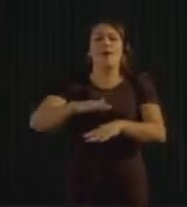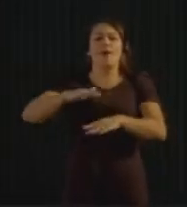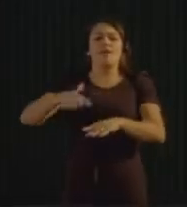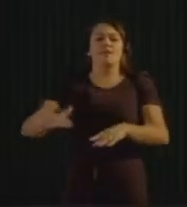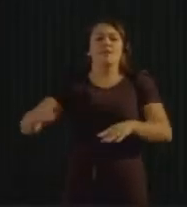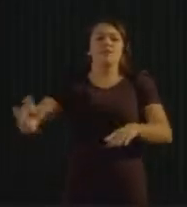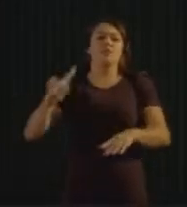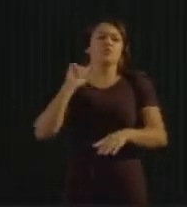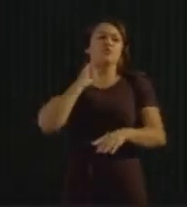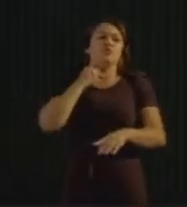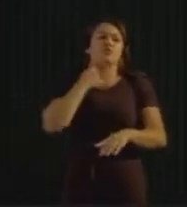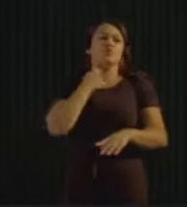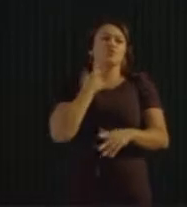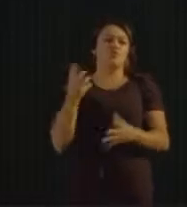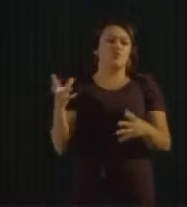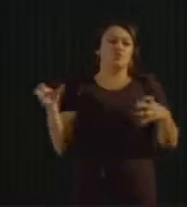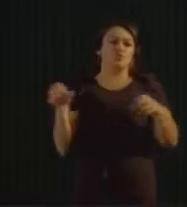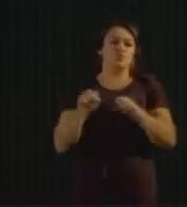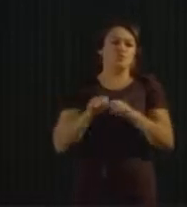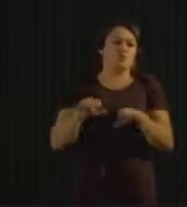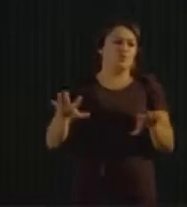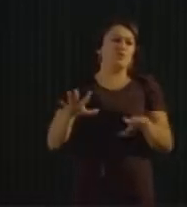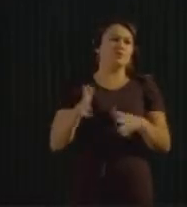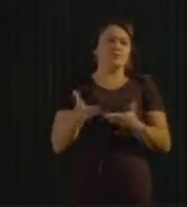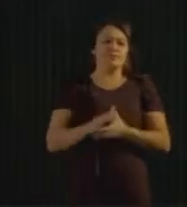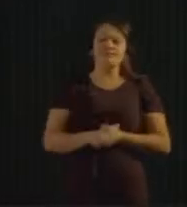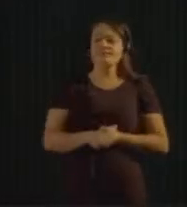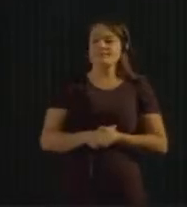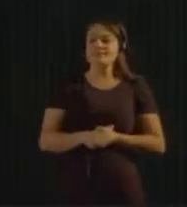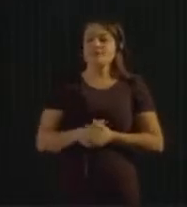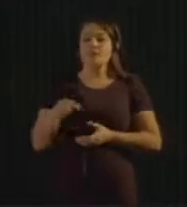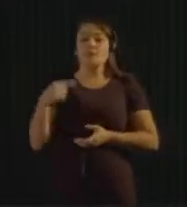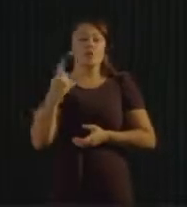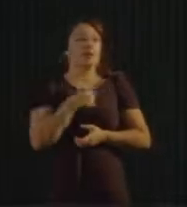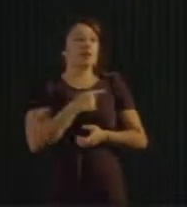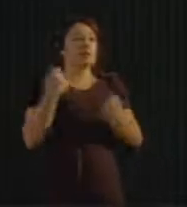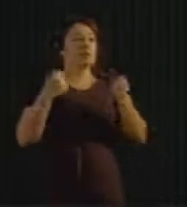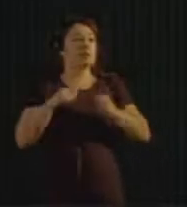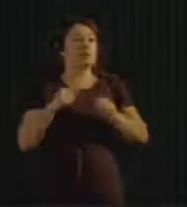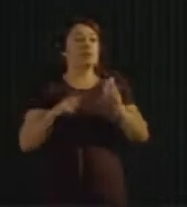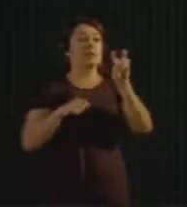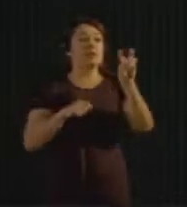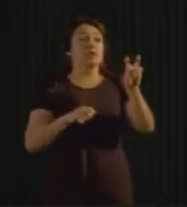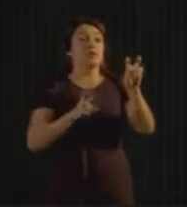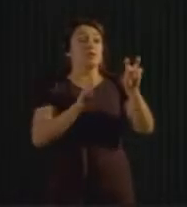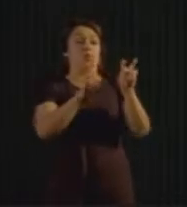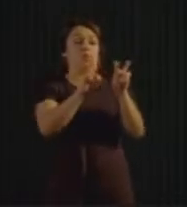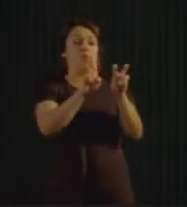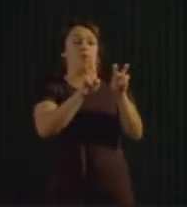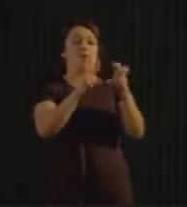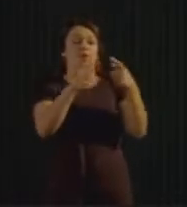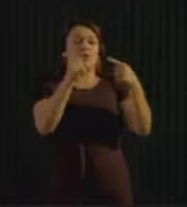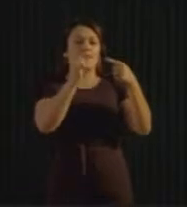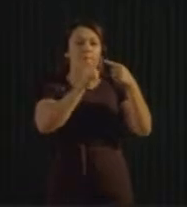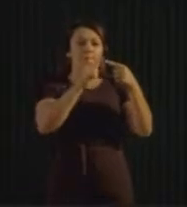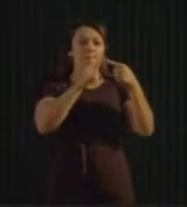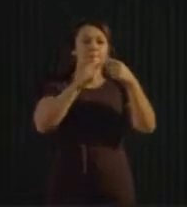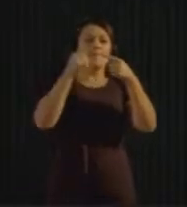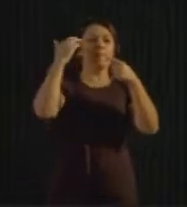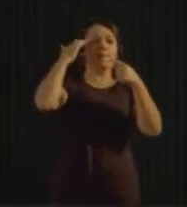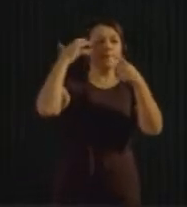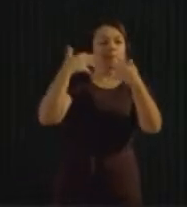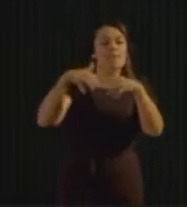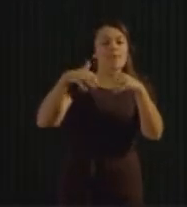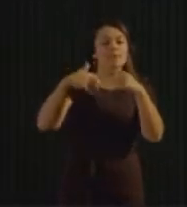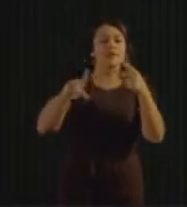Different R's, rethink, reuse, reuse, repair, recycle. We all know these, but for the zero waste movement, the most important is to